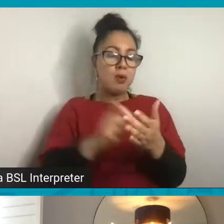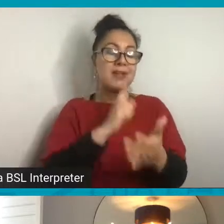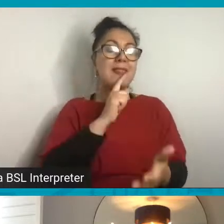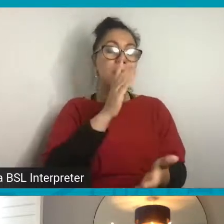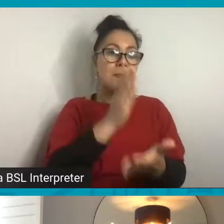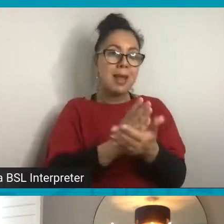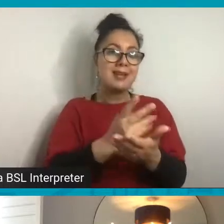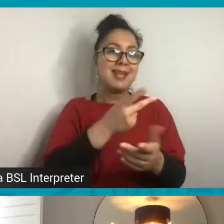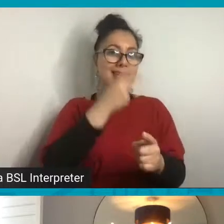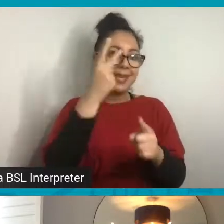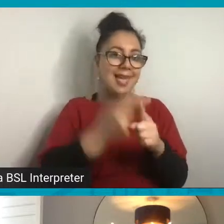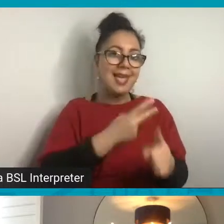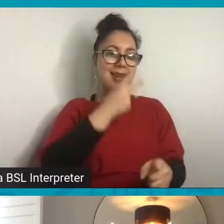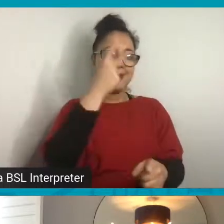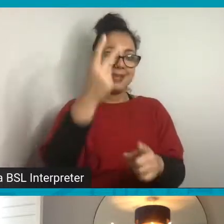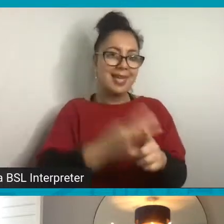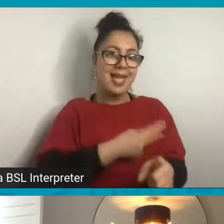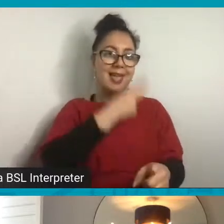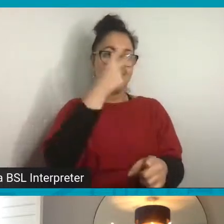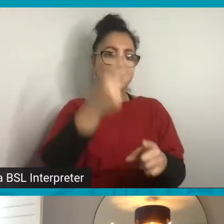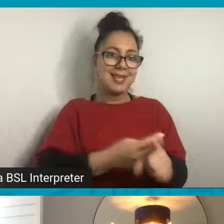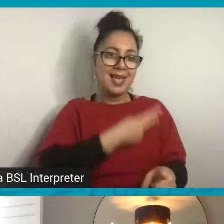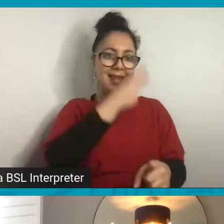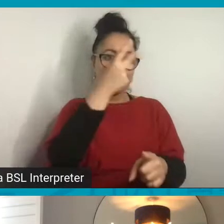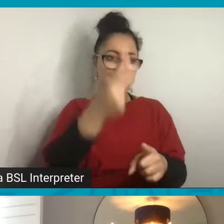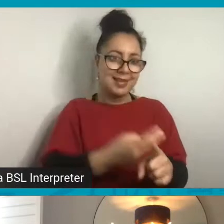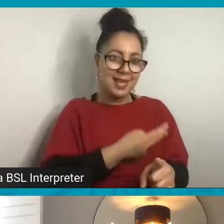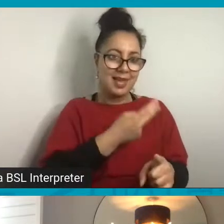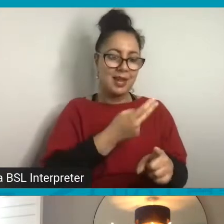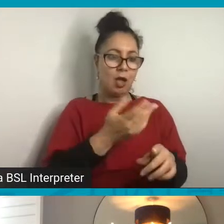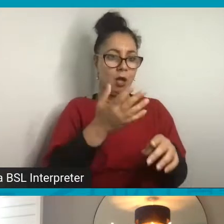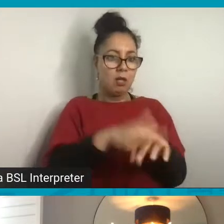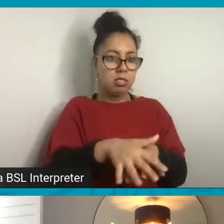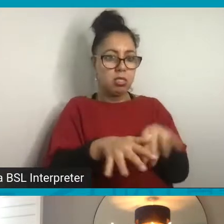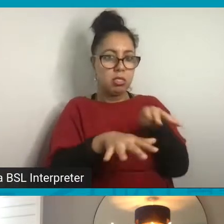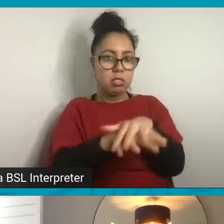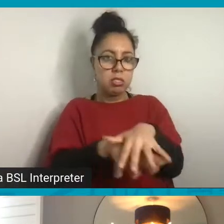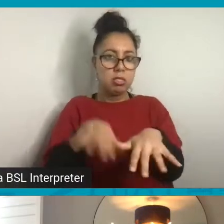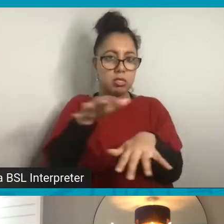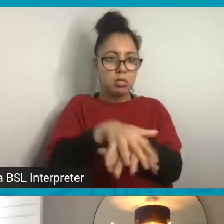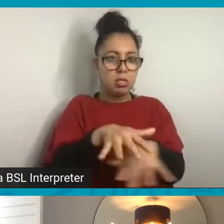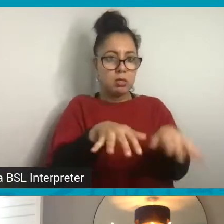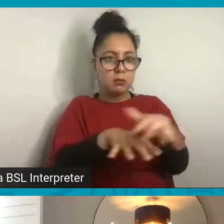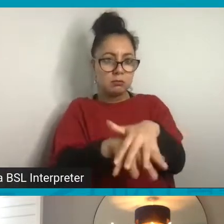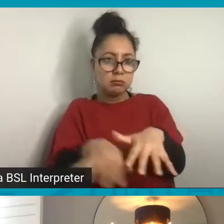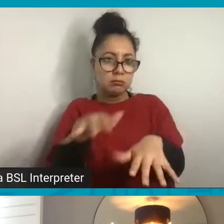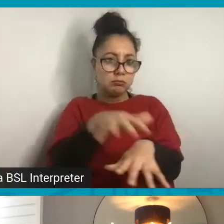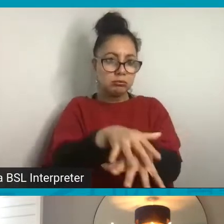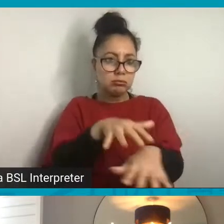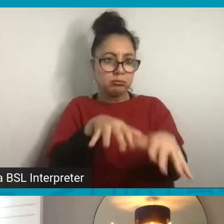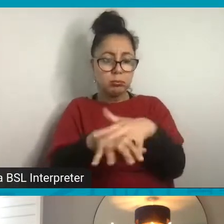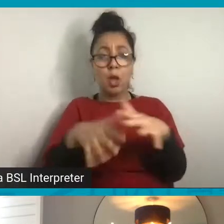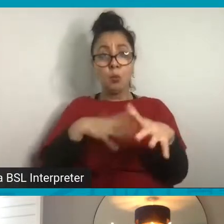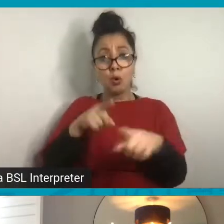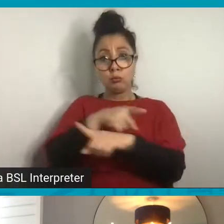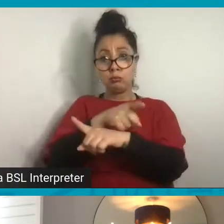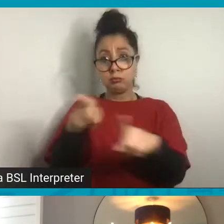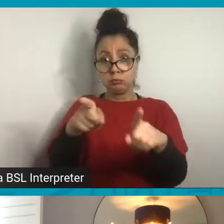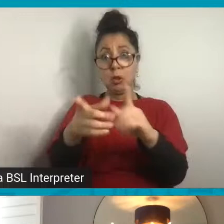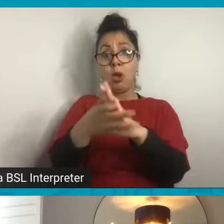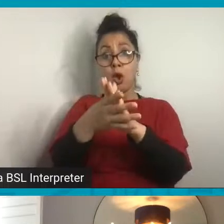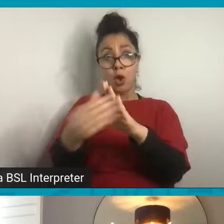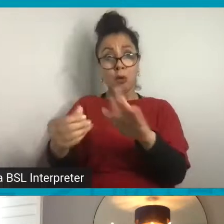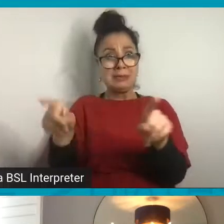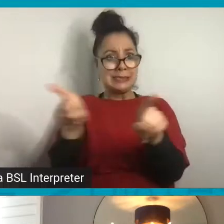I'm going to demonstrate that. And I want you to do the same at home. Don't worry about it not fitting